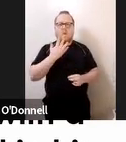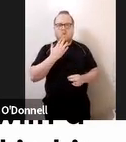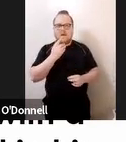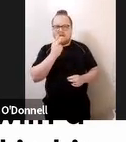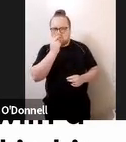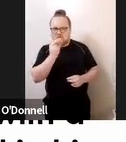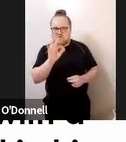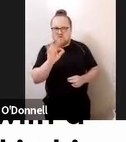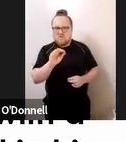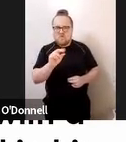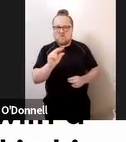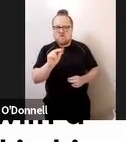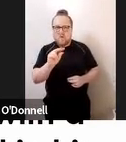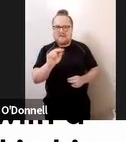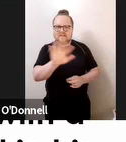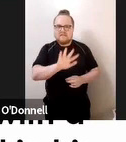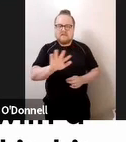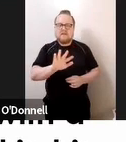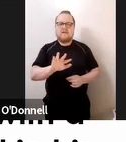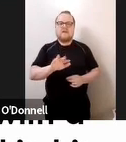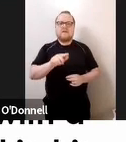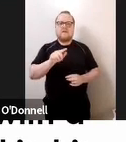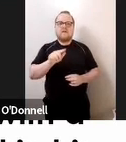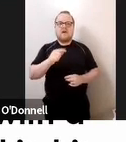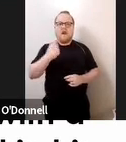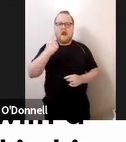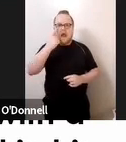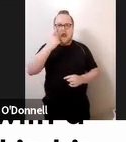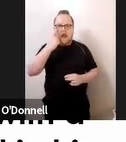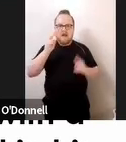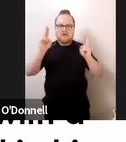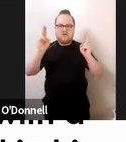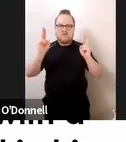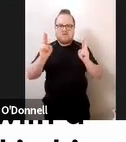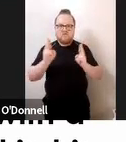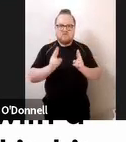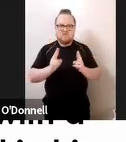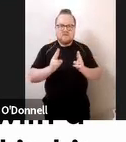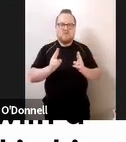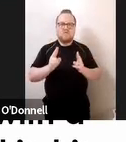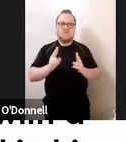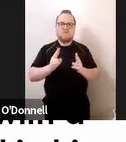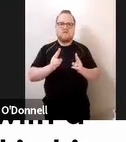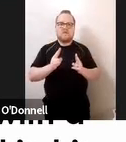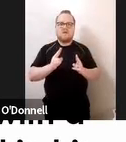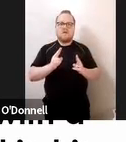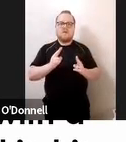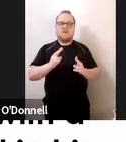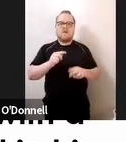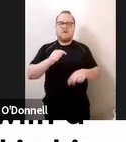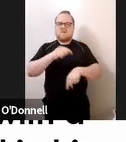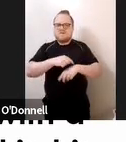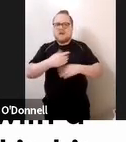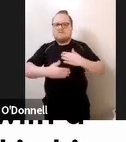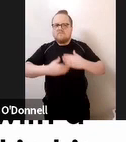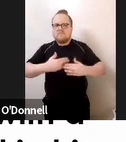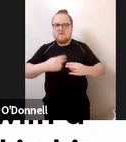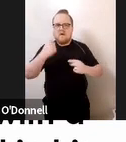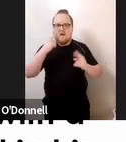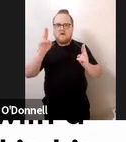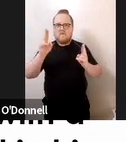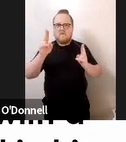his vision deteriorated to the point that he was registered severely sight impaired or in old language blind